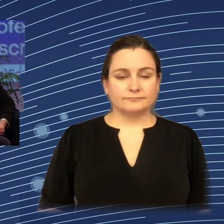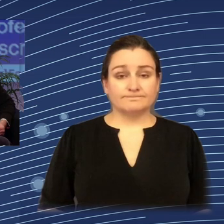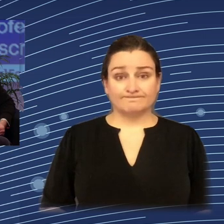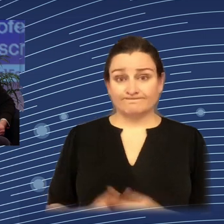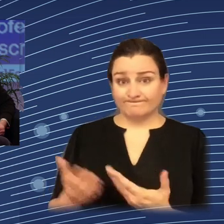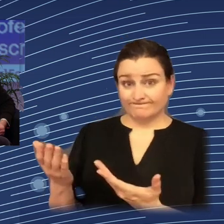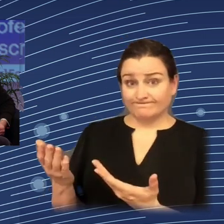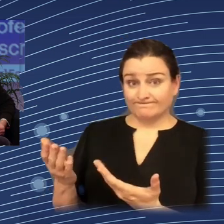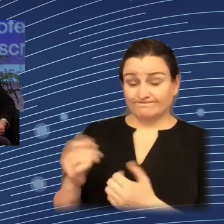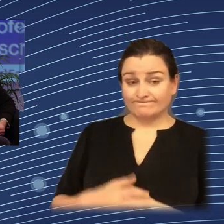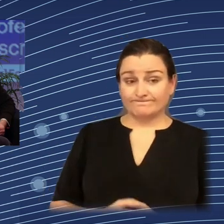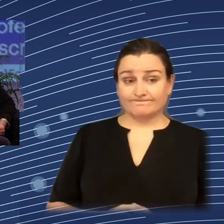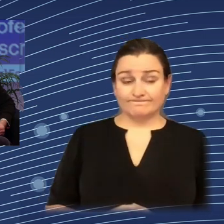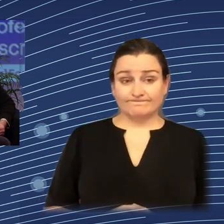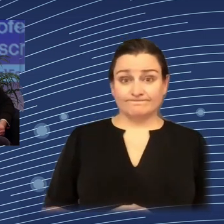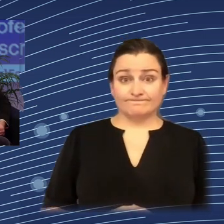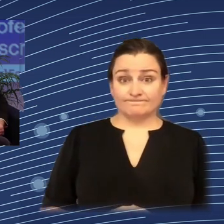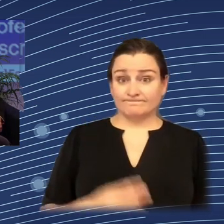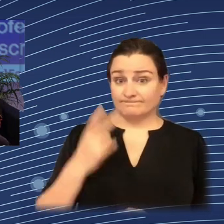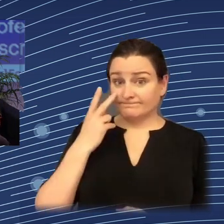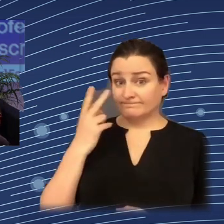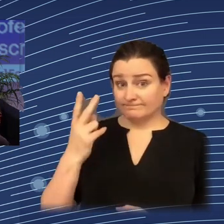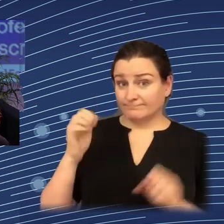Yeah, I think we're getting there.